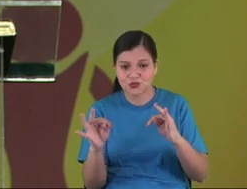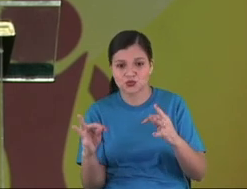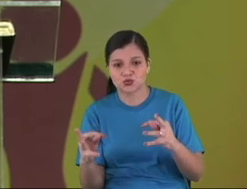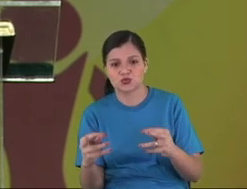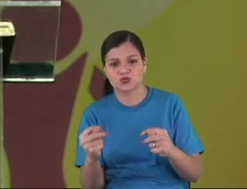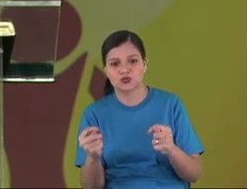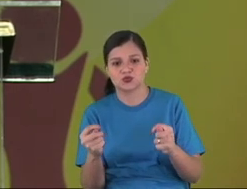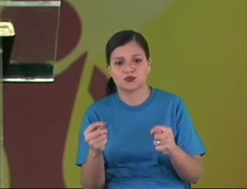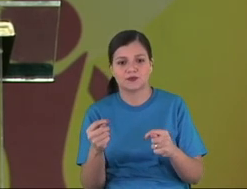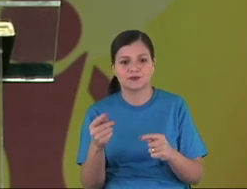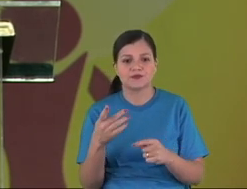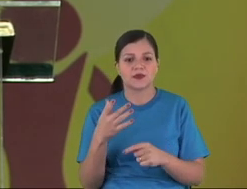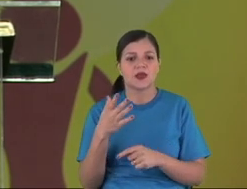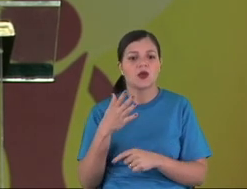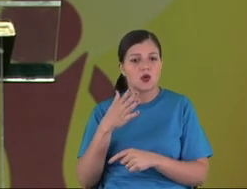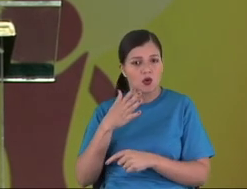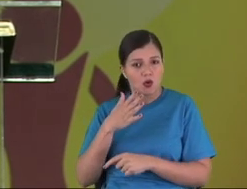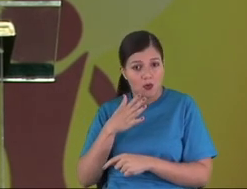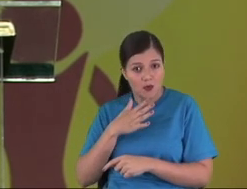everything.